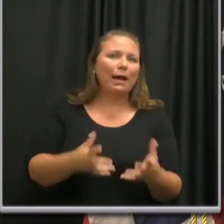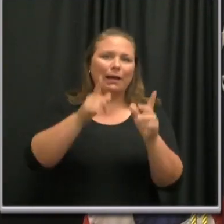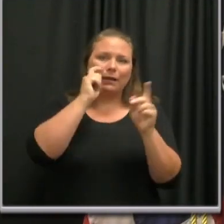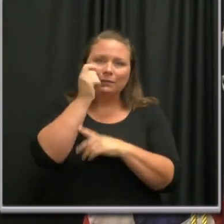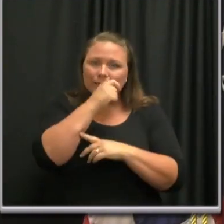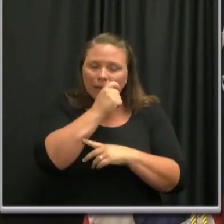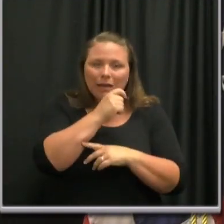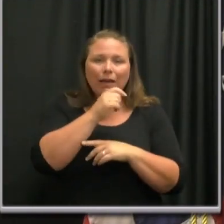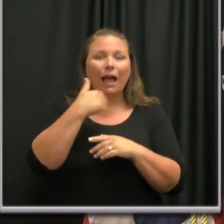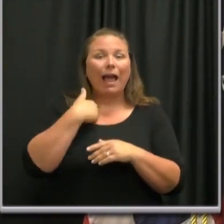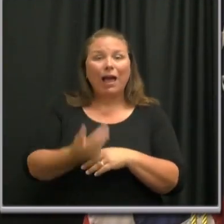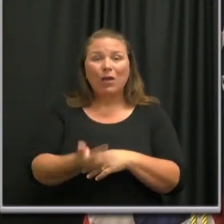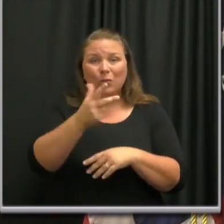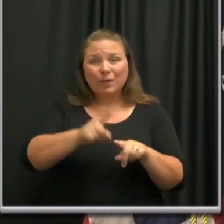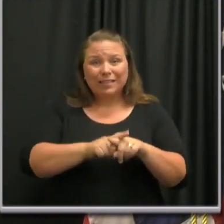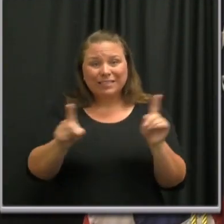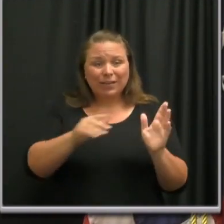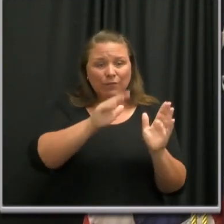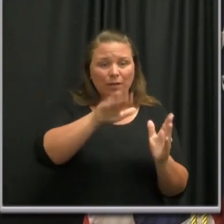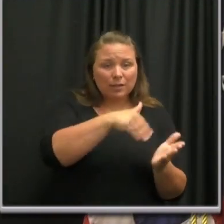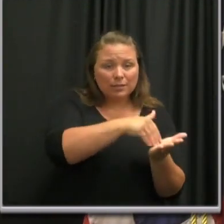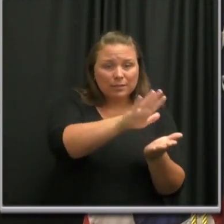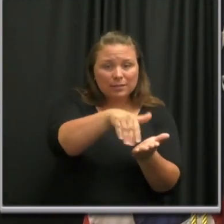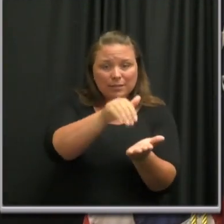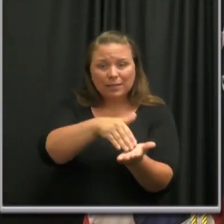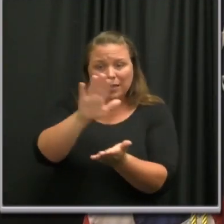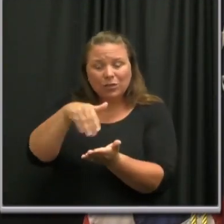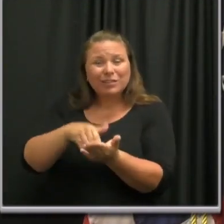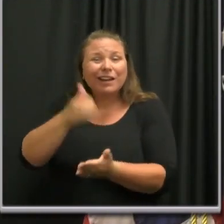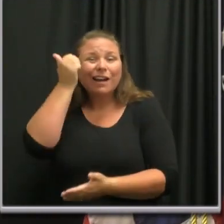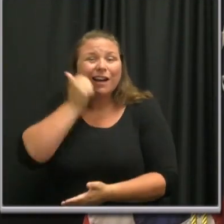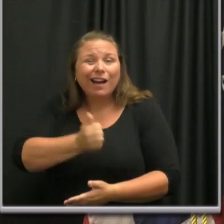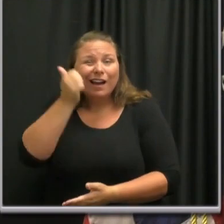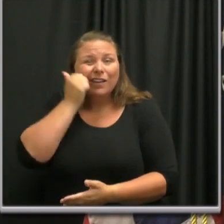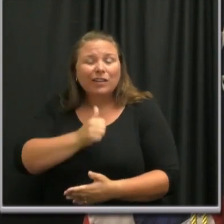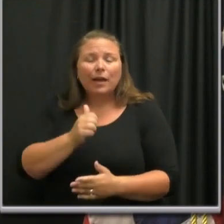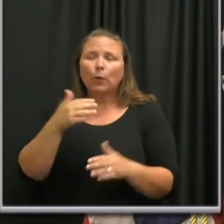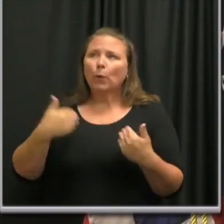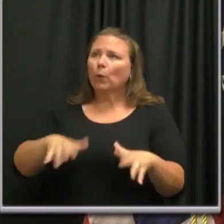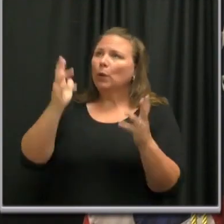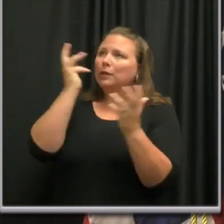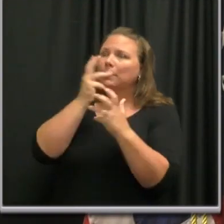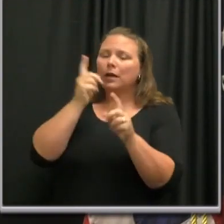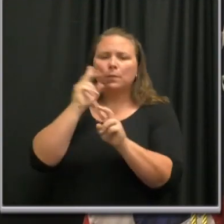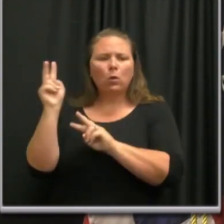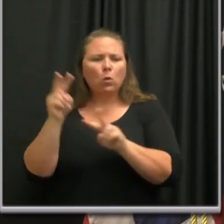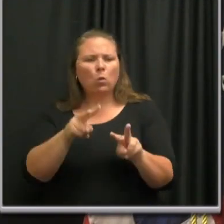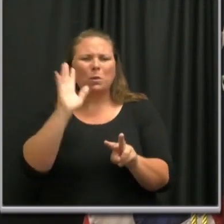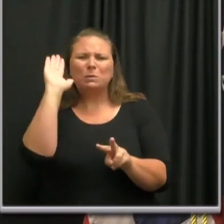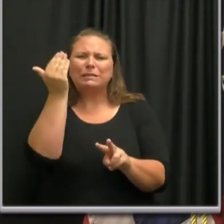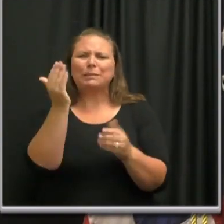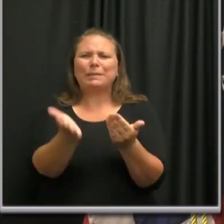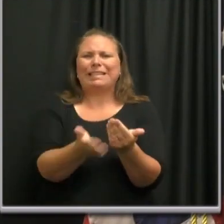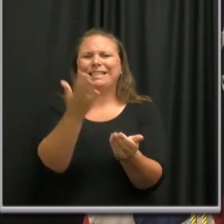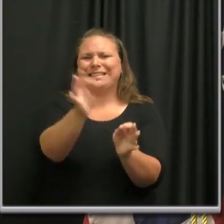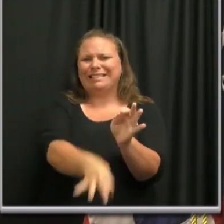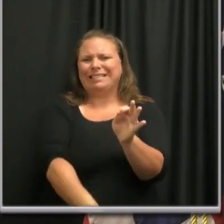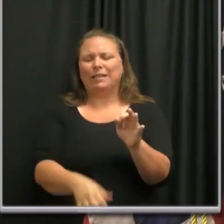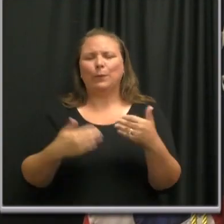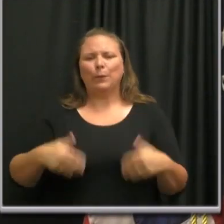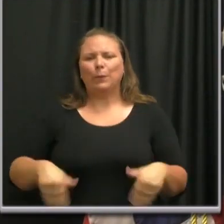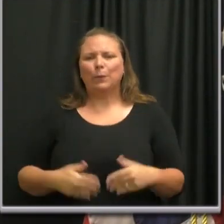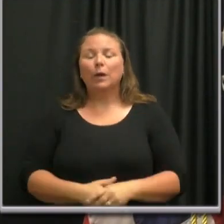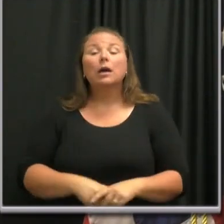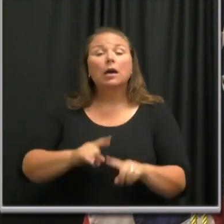locations every single day is amazing. And yet they make it seem so easy. So I would be remiss